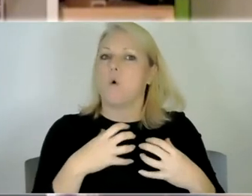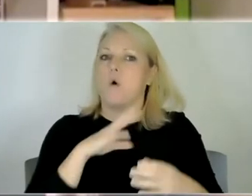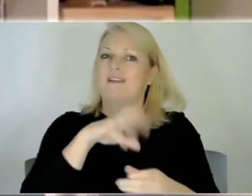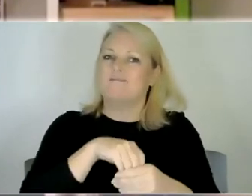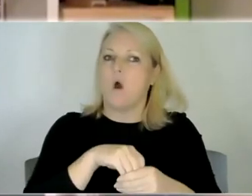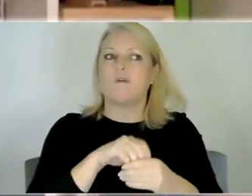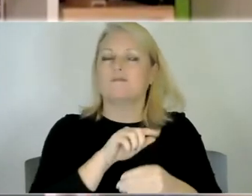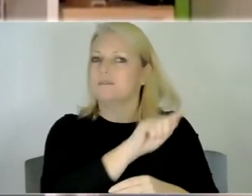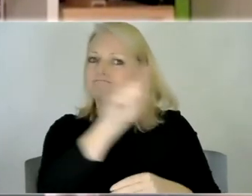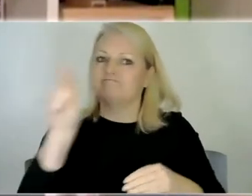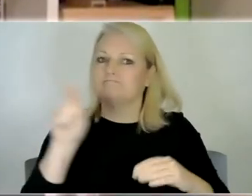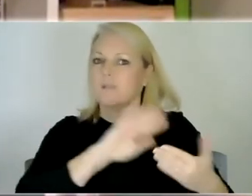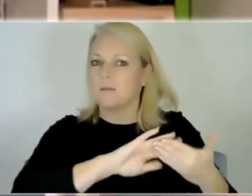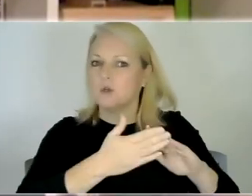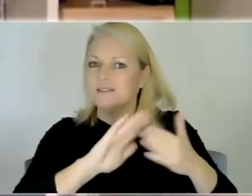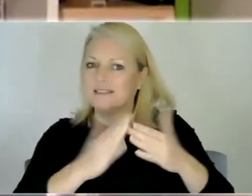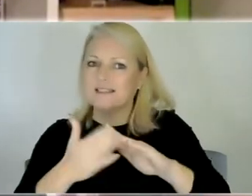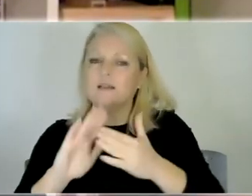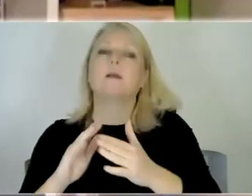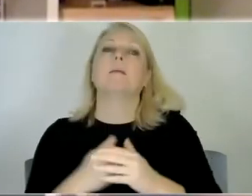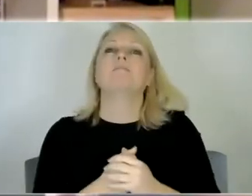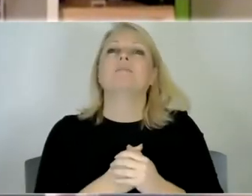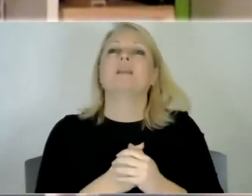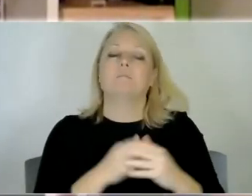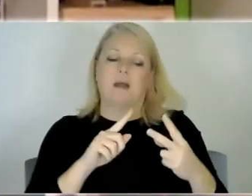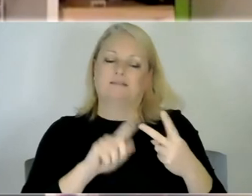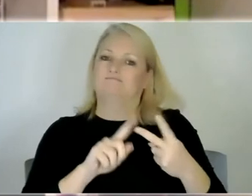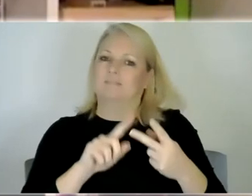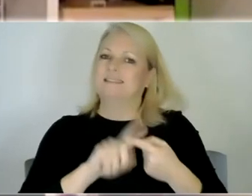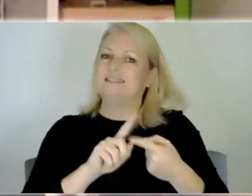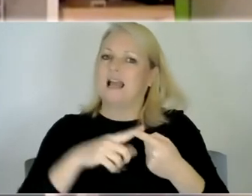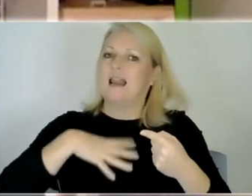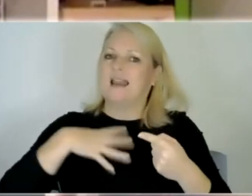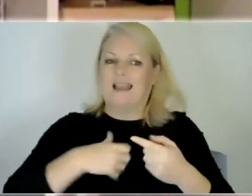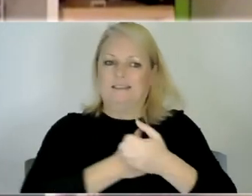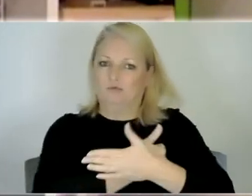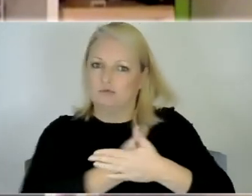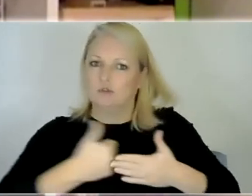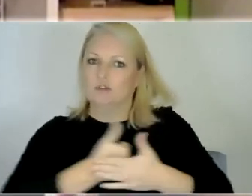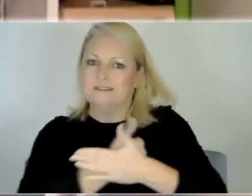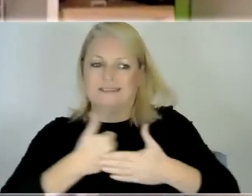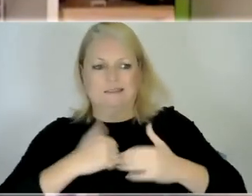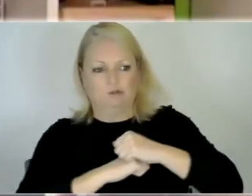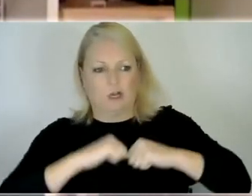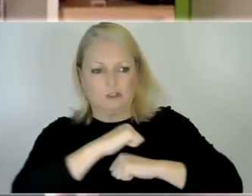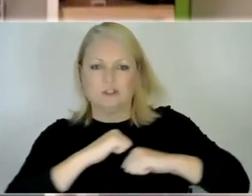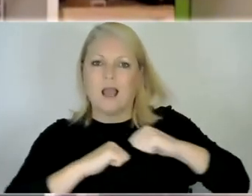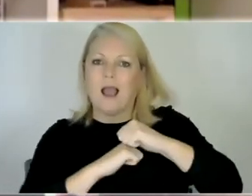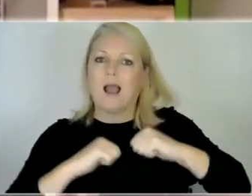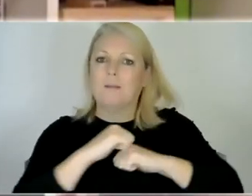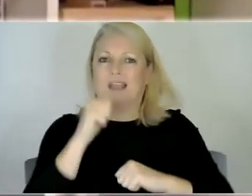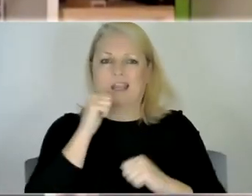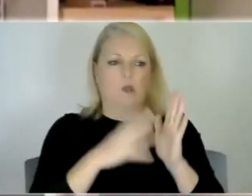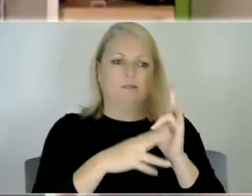very very um bound by structure and routine like he he knows what day he needs to be doing